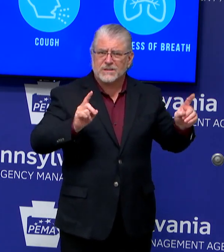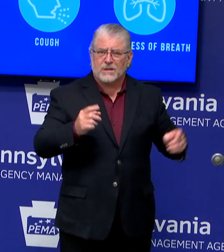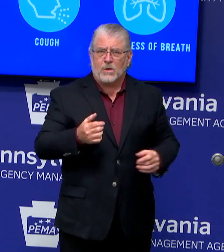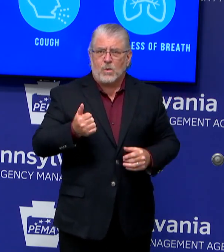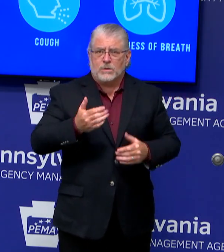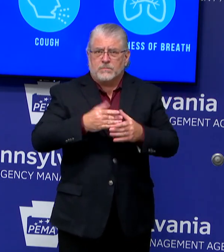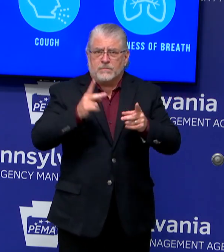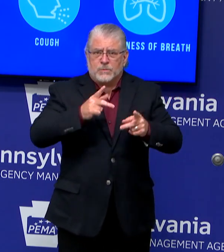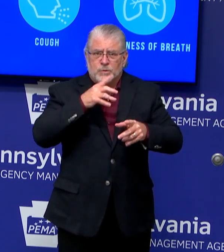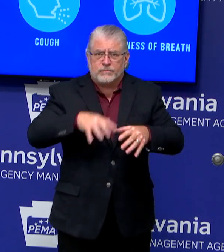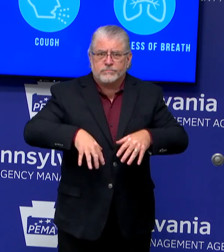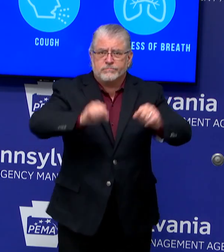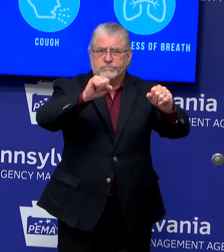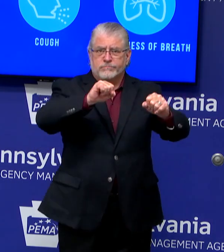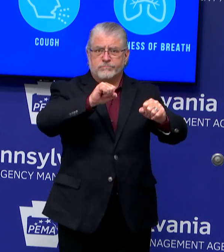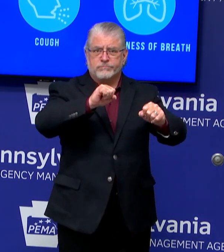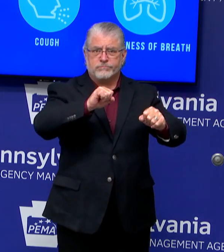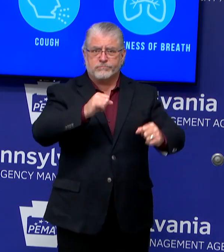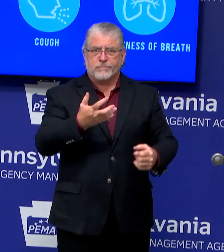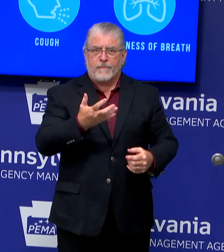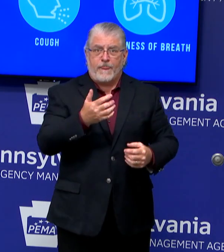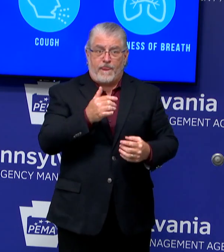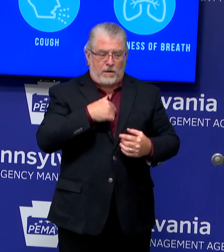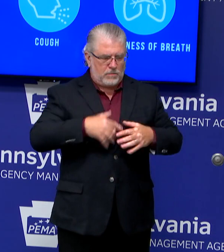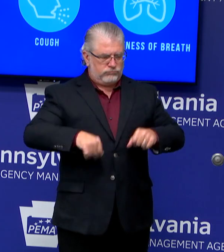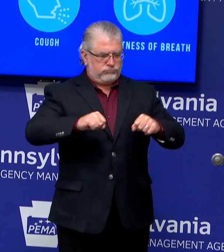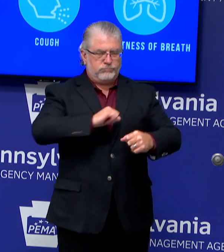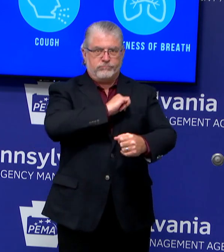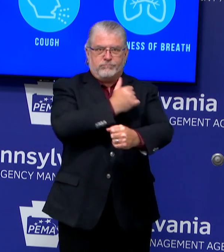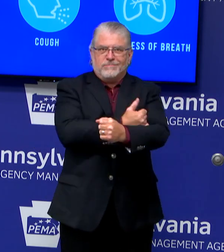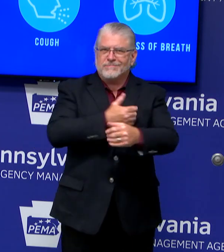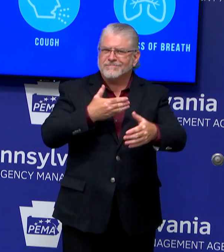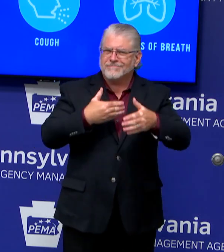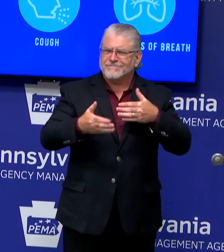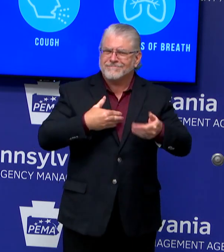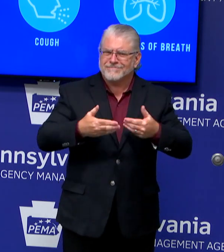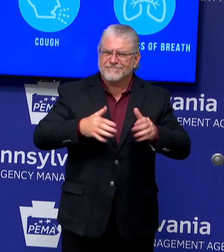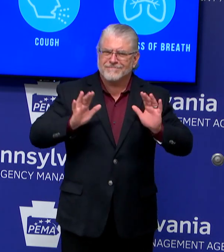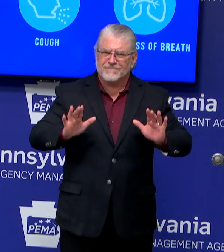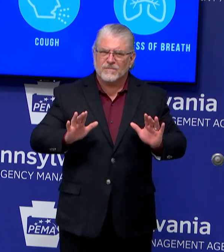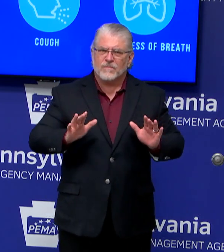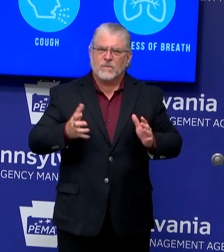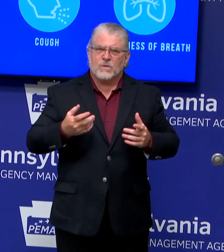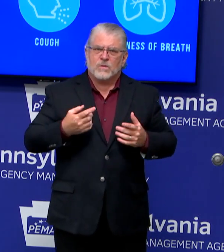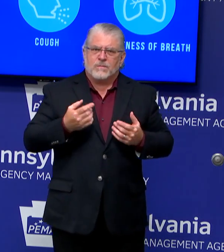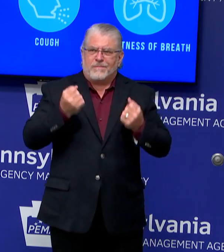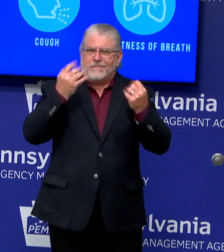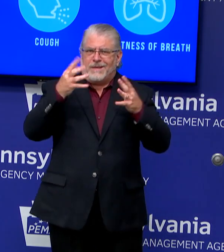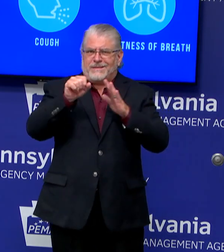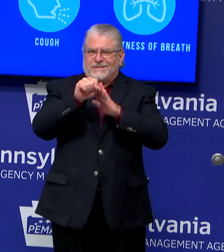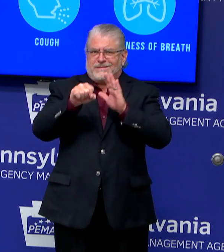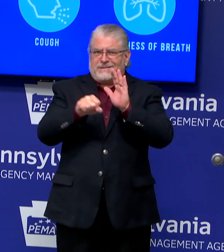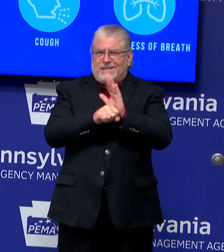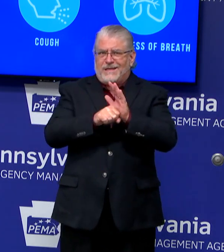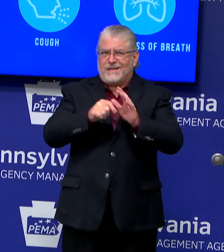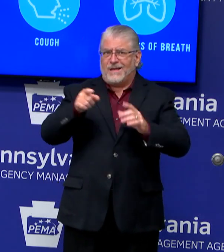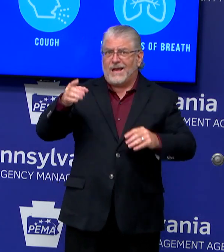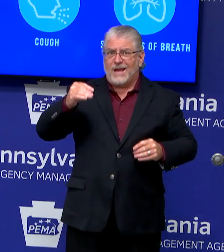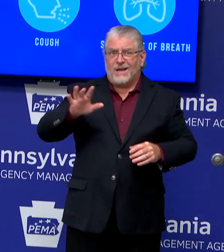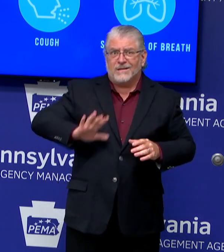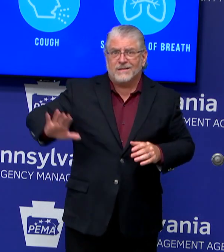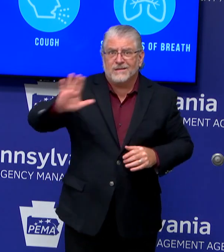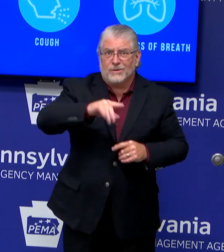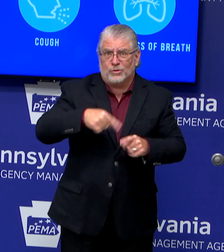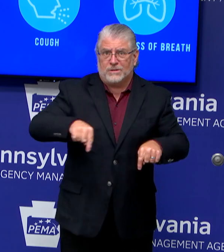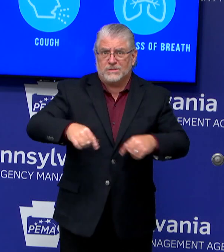power. And so this is what democratic nations and states have done, made use of that. You constrain that, and I